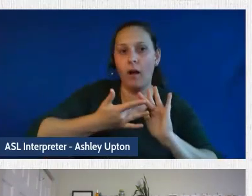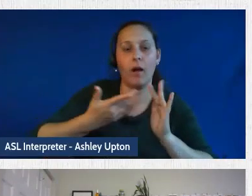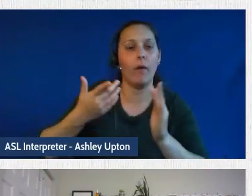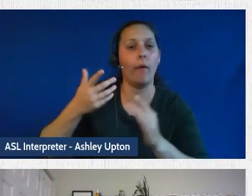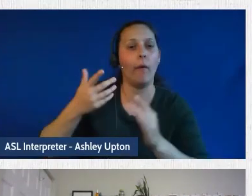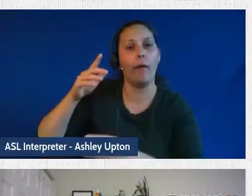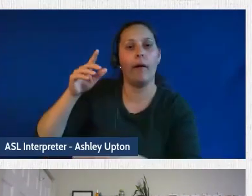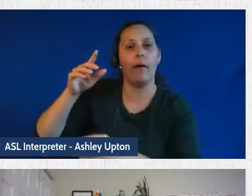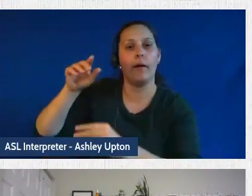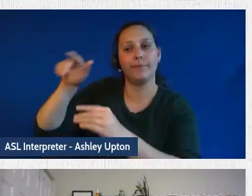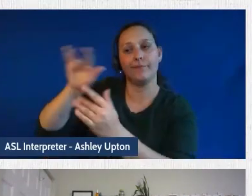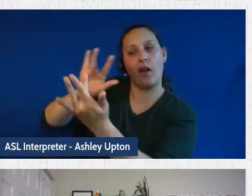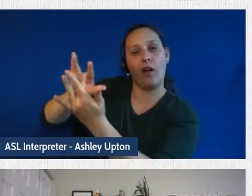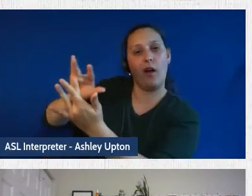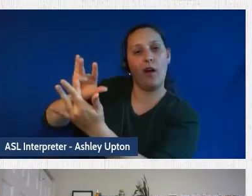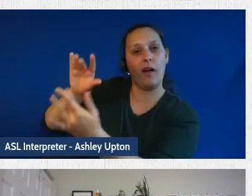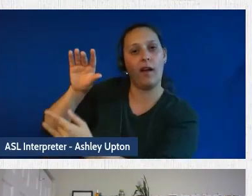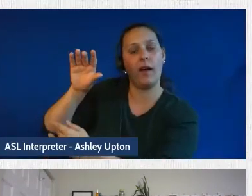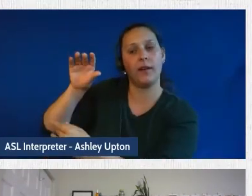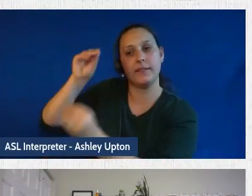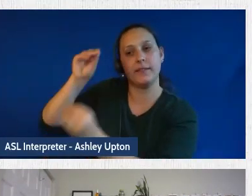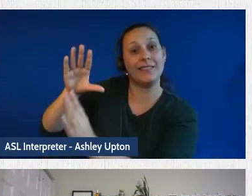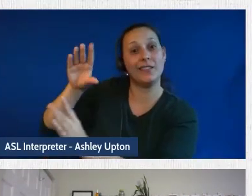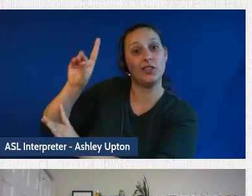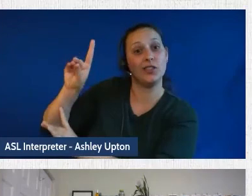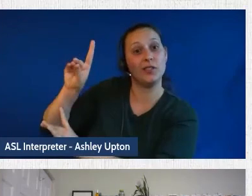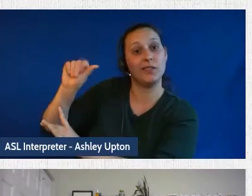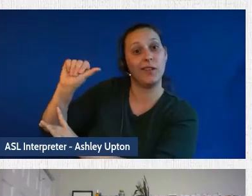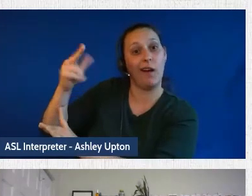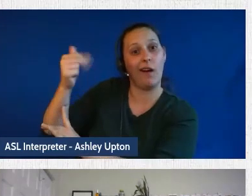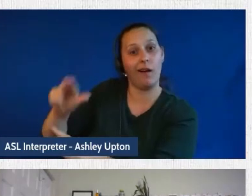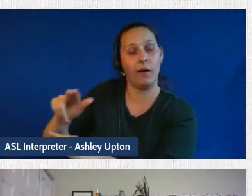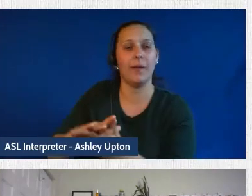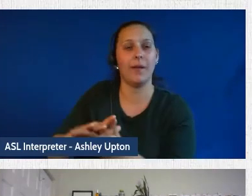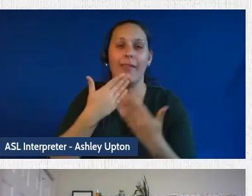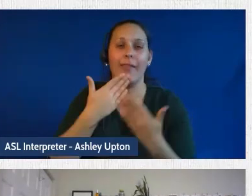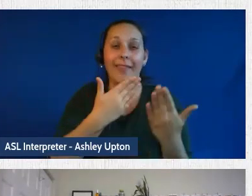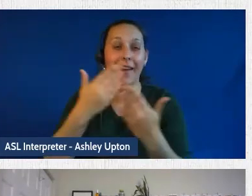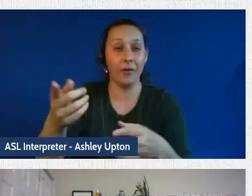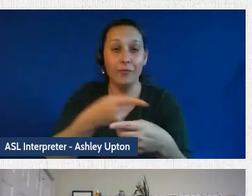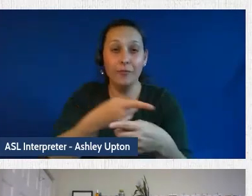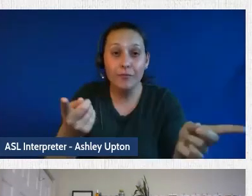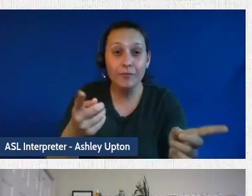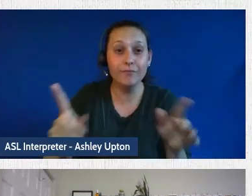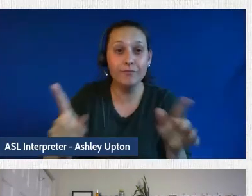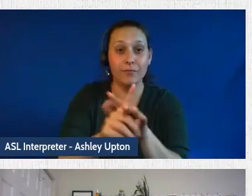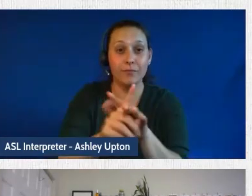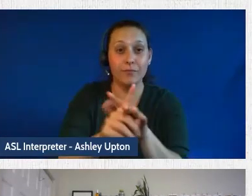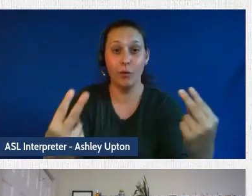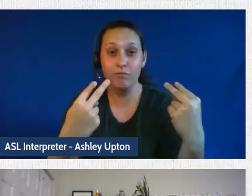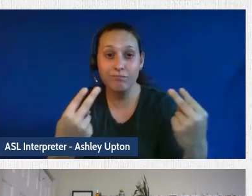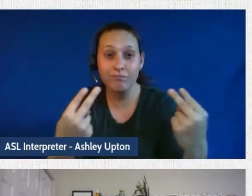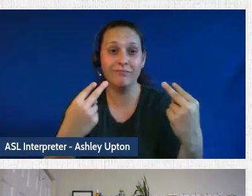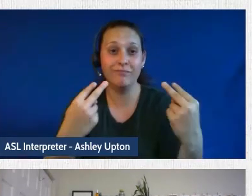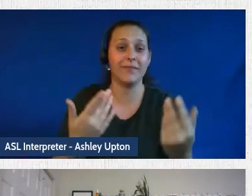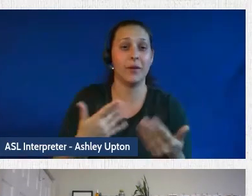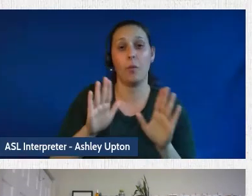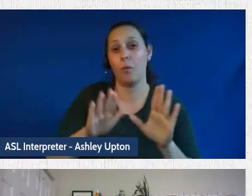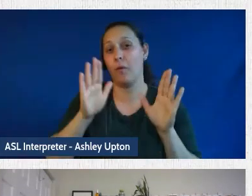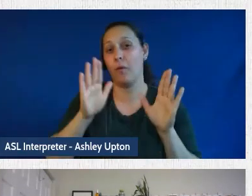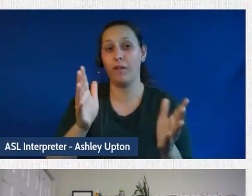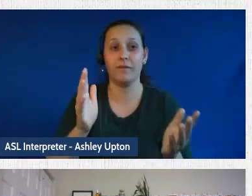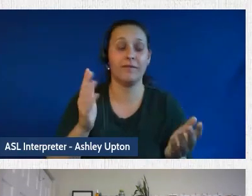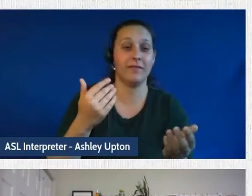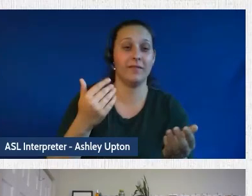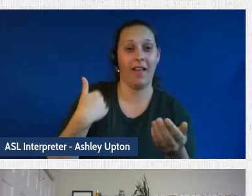But otherwise, thank you so much for your attendance. And it was absolutely wonderful to be able to talk to the audience about the work at Confit Analytics Lab.